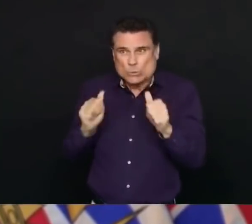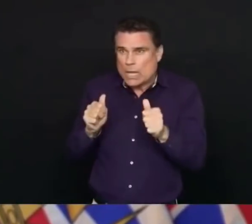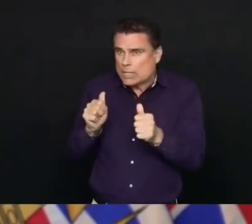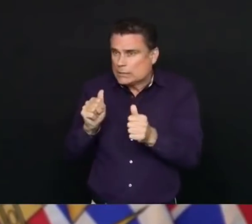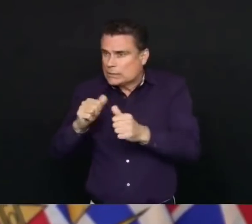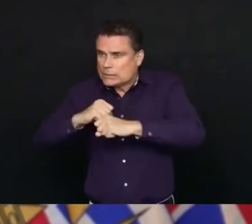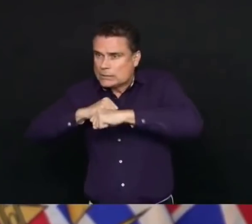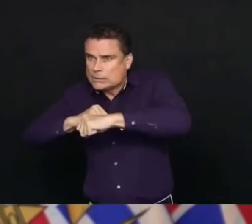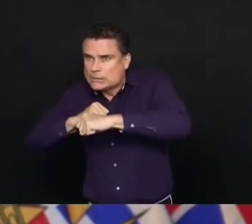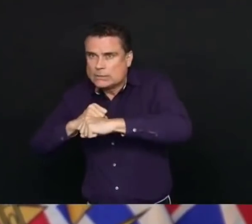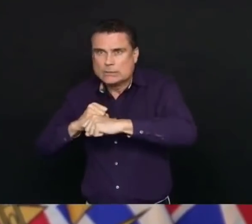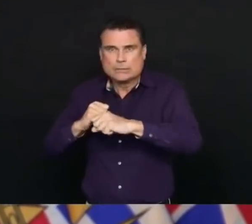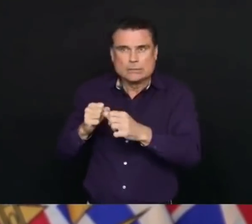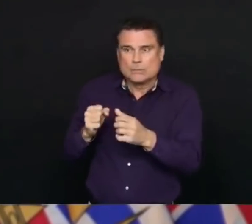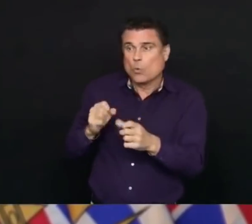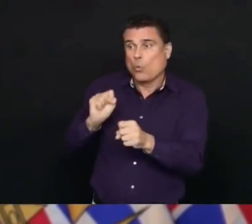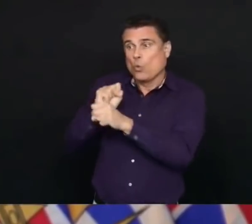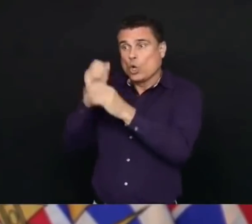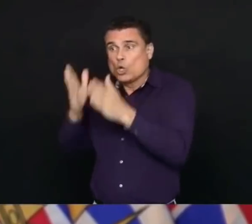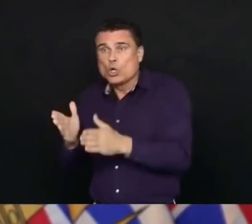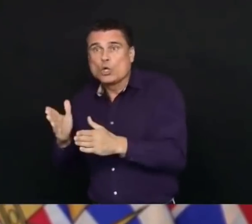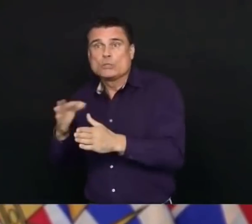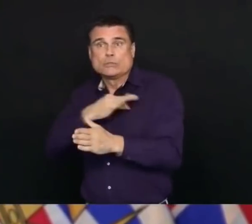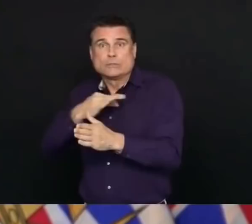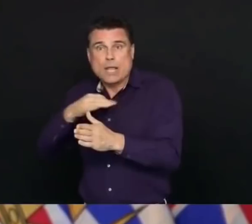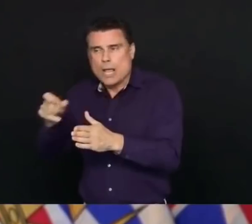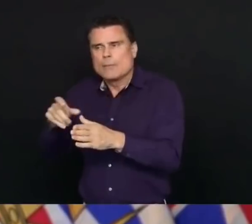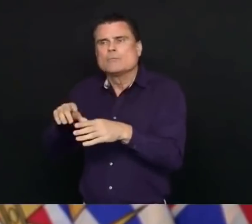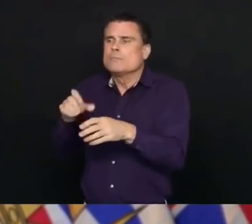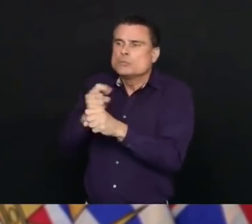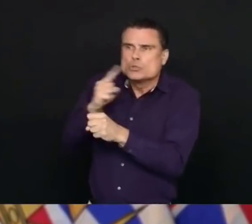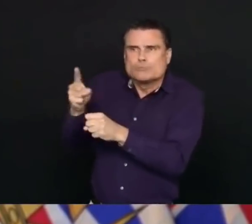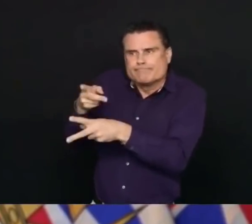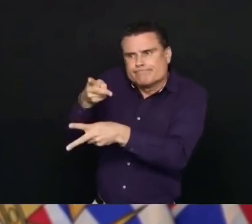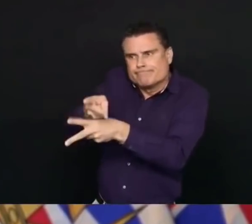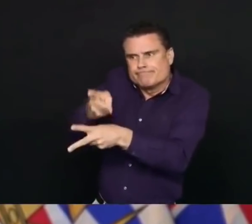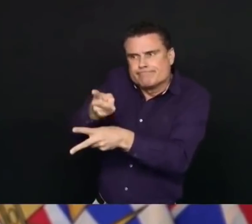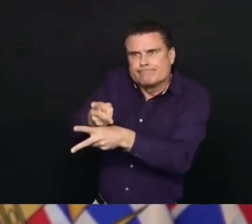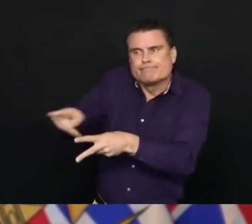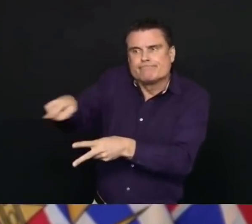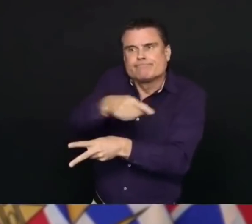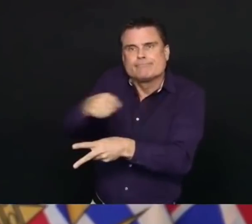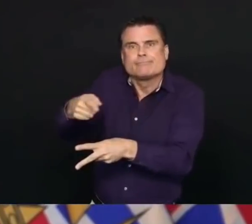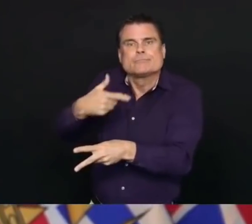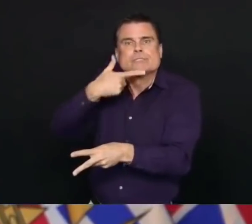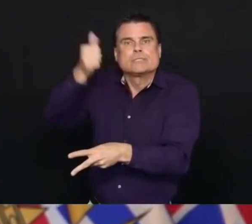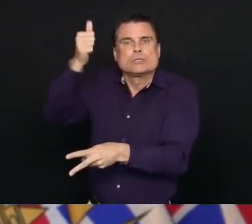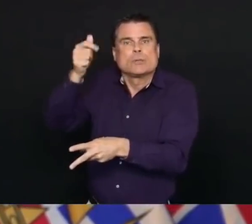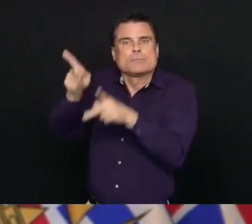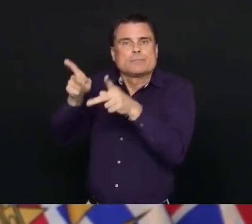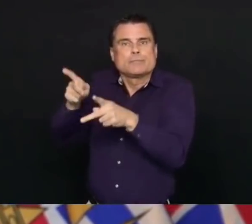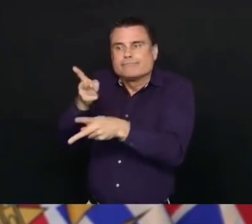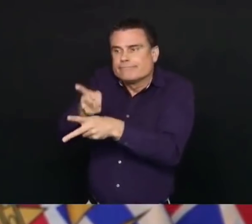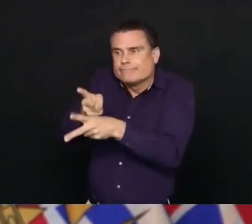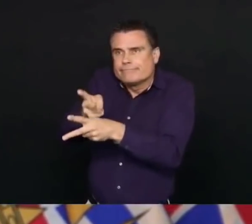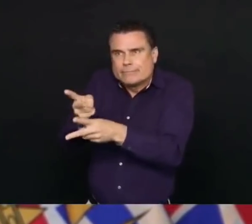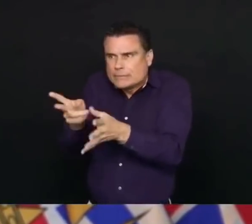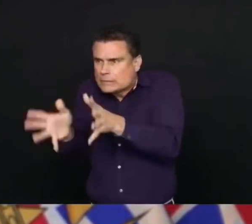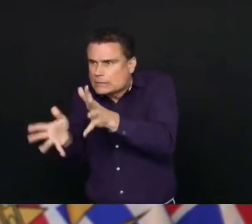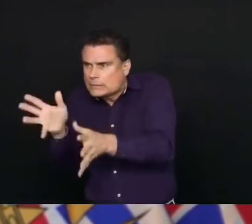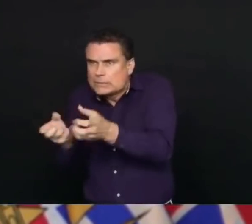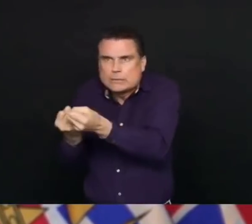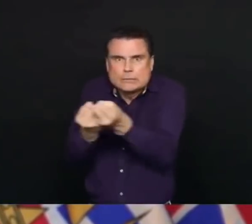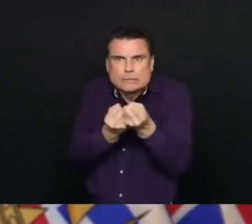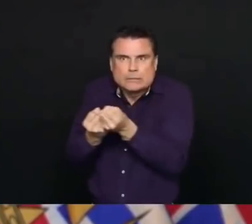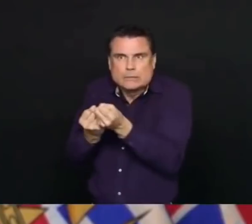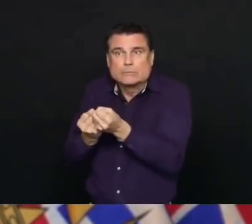provide the care and the service to people in long-term care are able to work at a single facility. This is something that